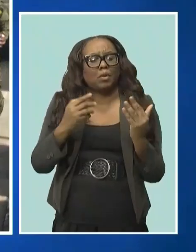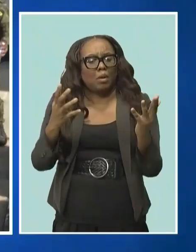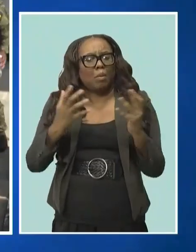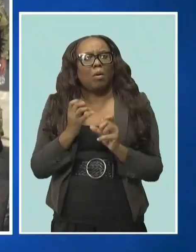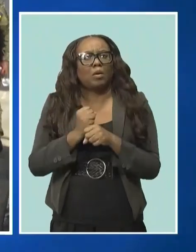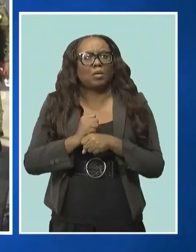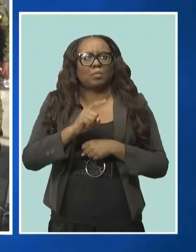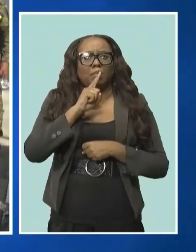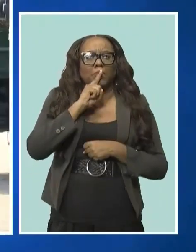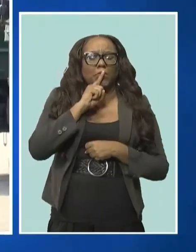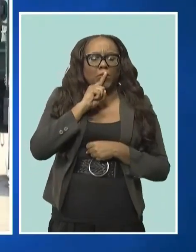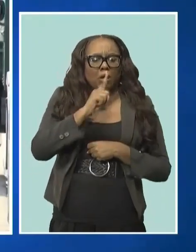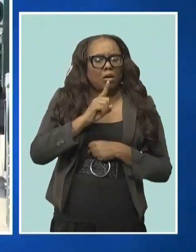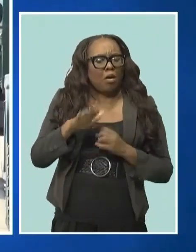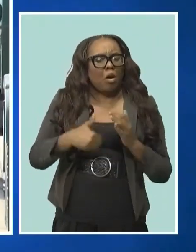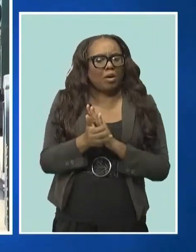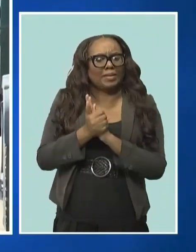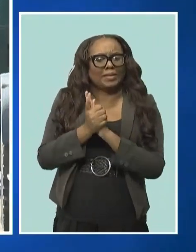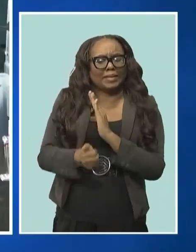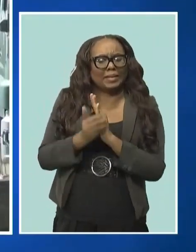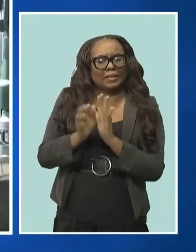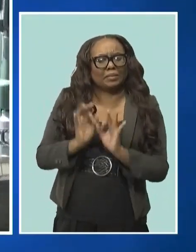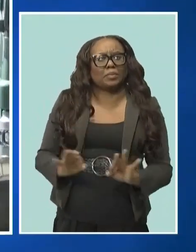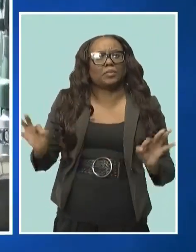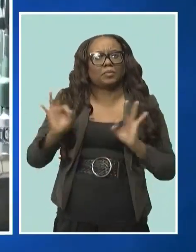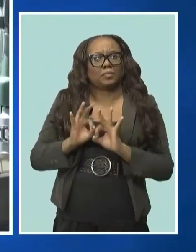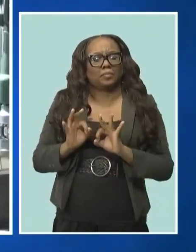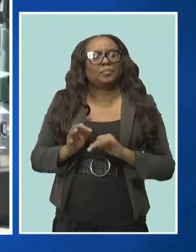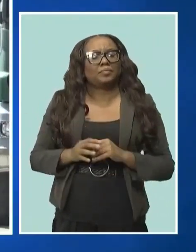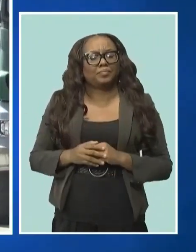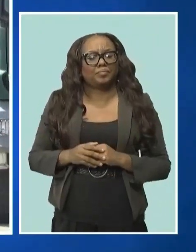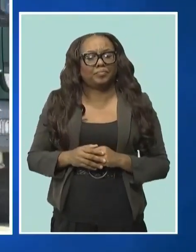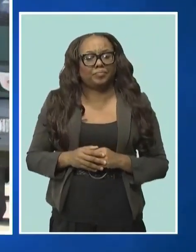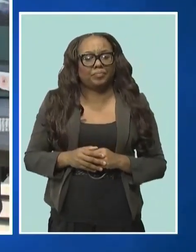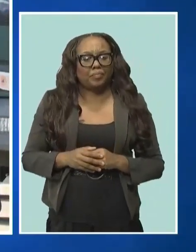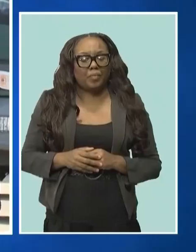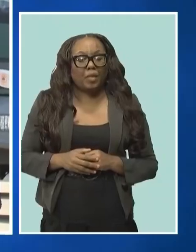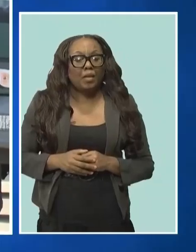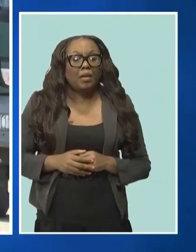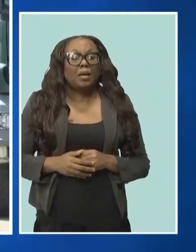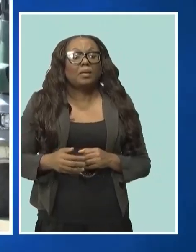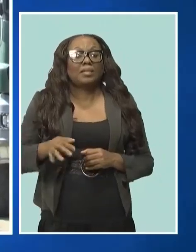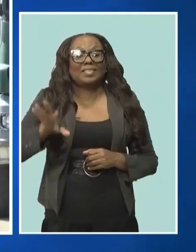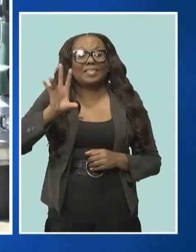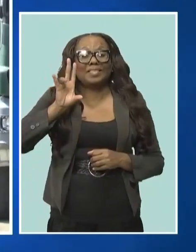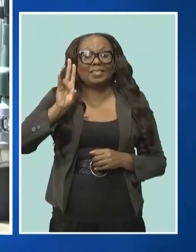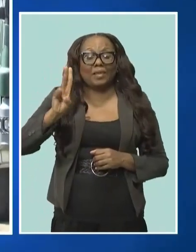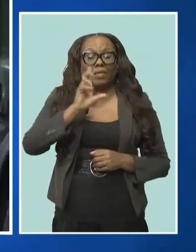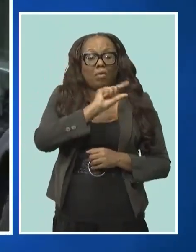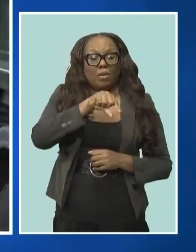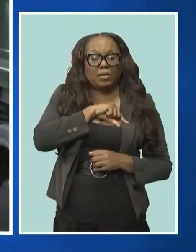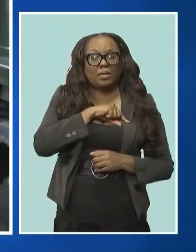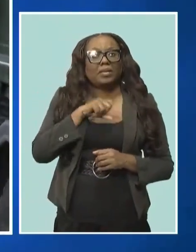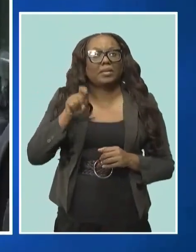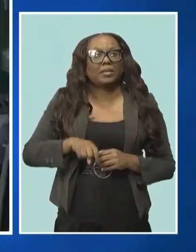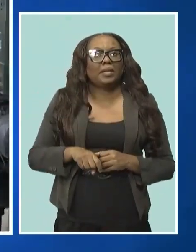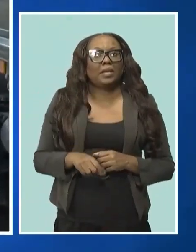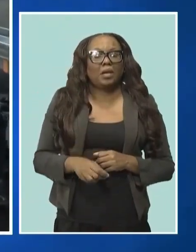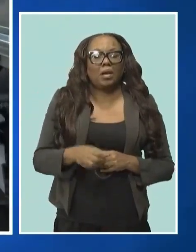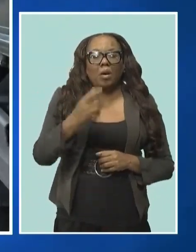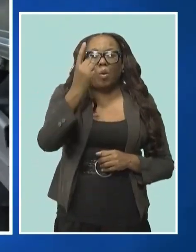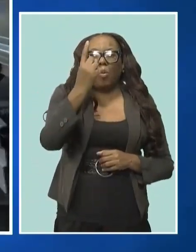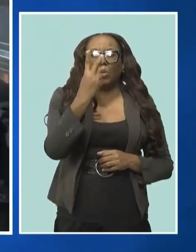on completion of the course. Because there's seven commando qualities that each of these soldiers must